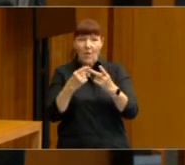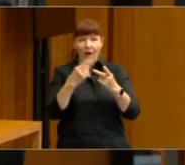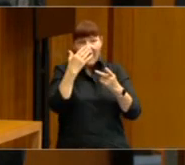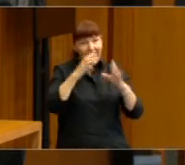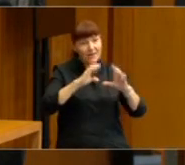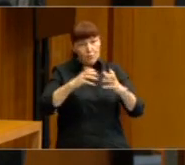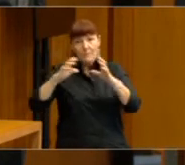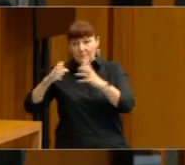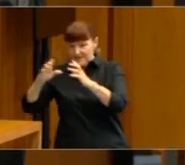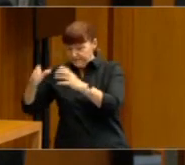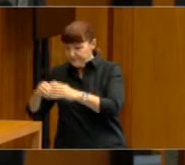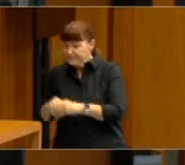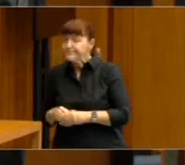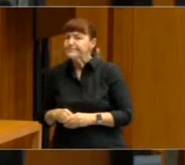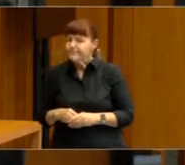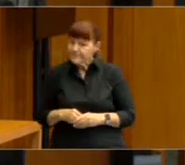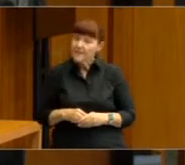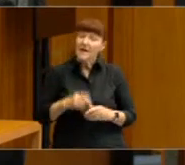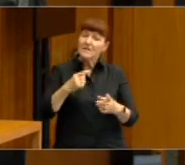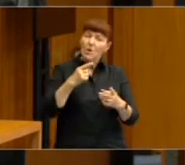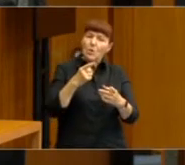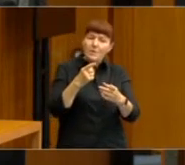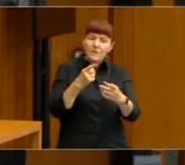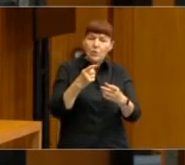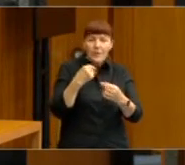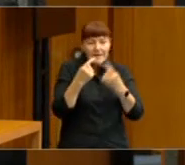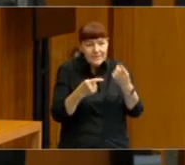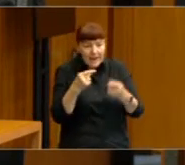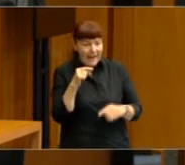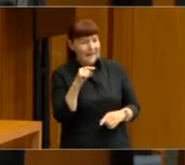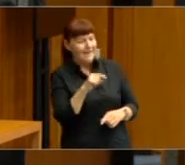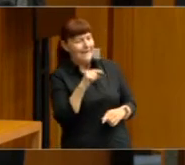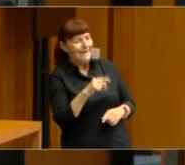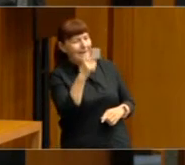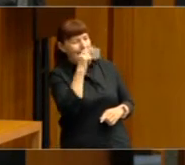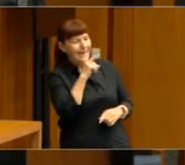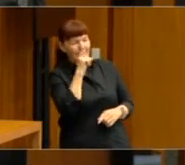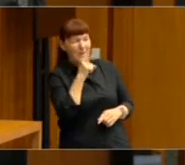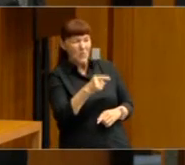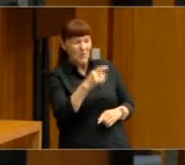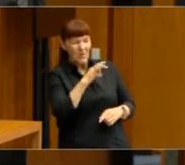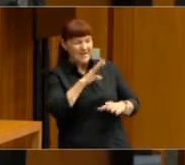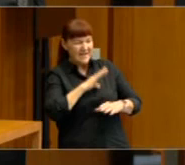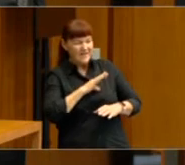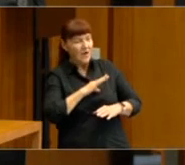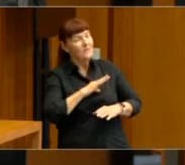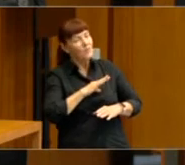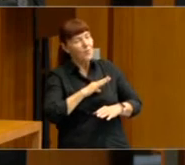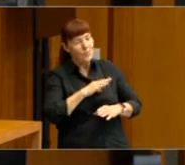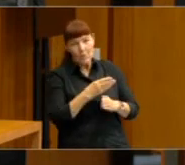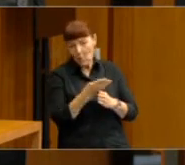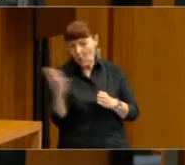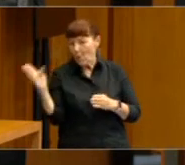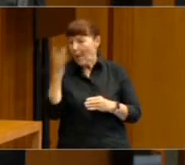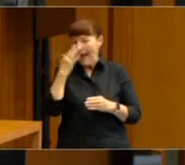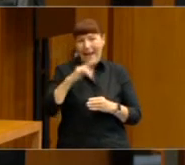explanations about this being young because of young people don't fully add up. In terms